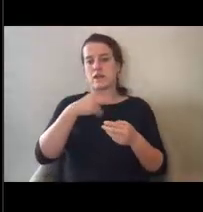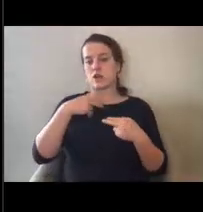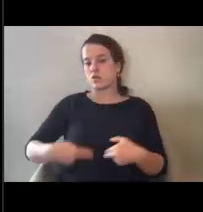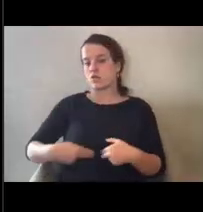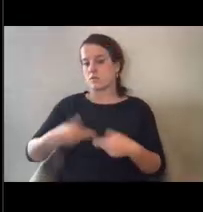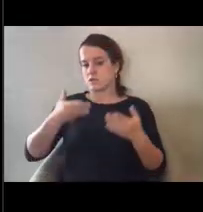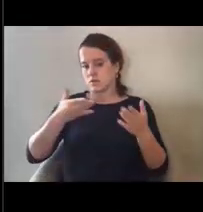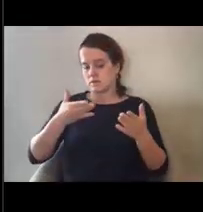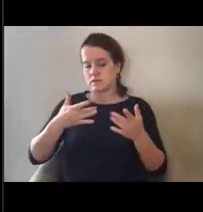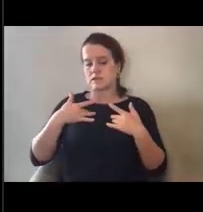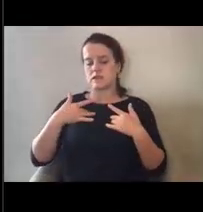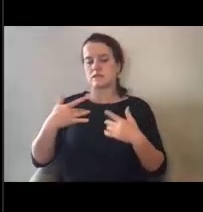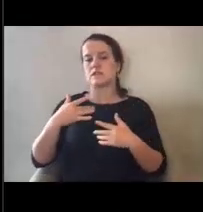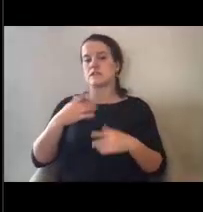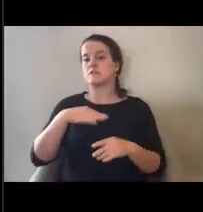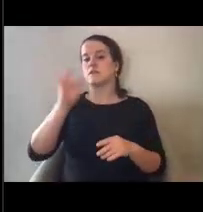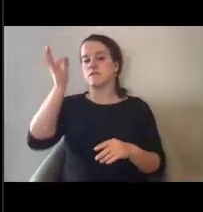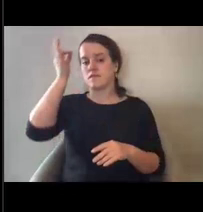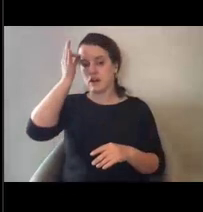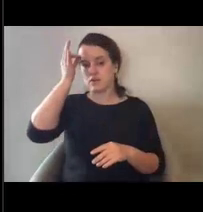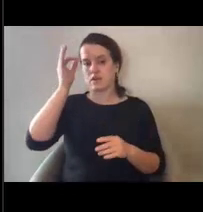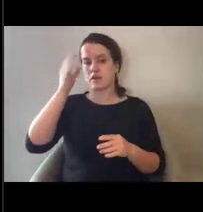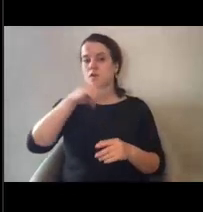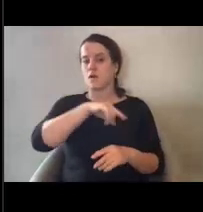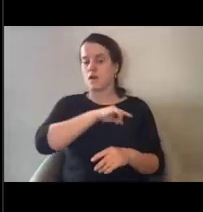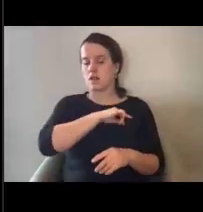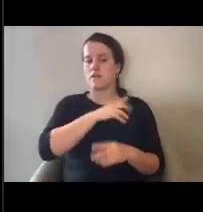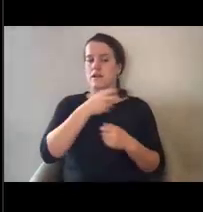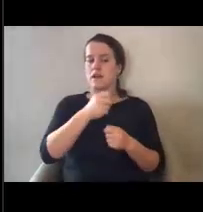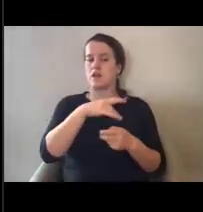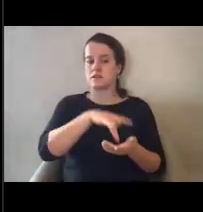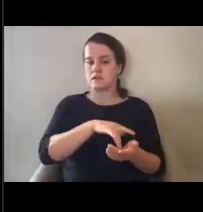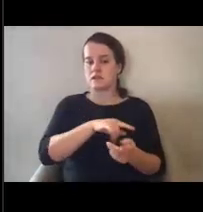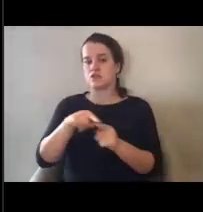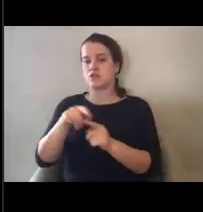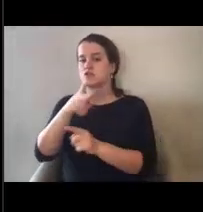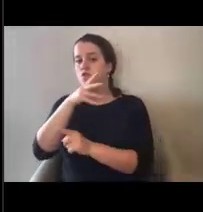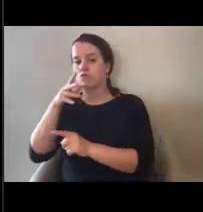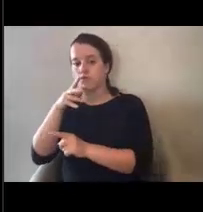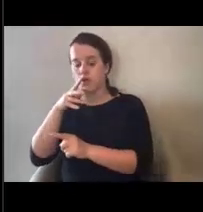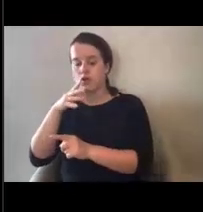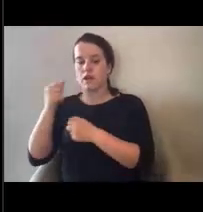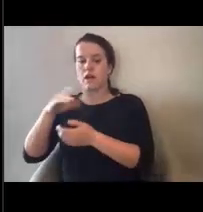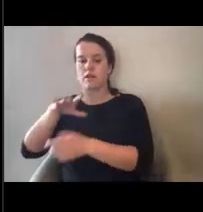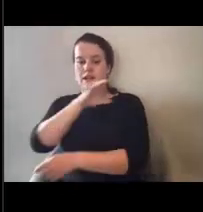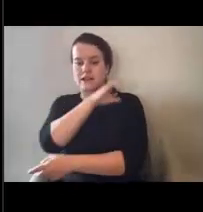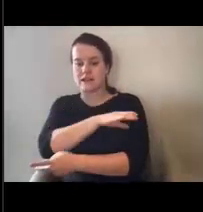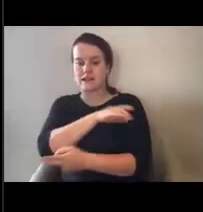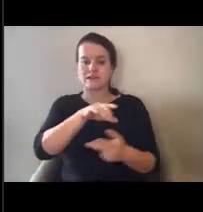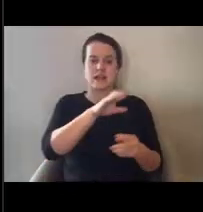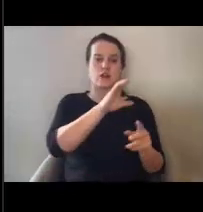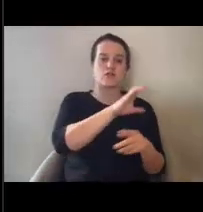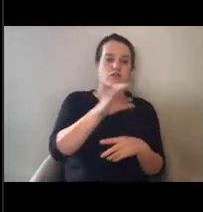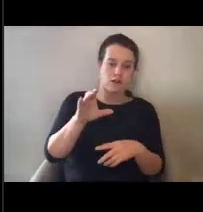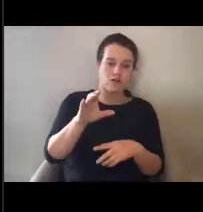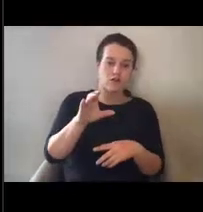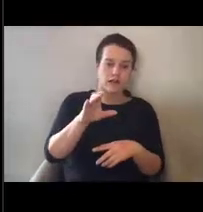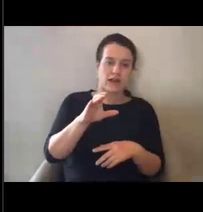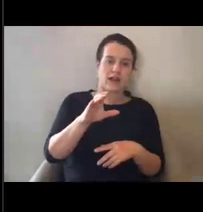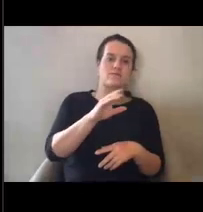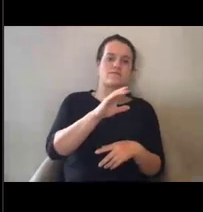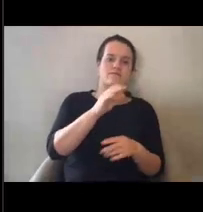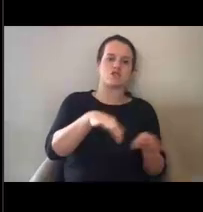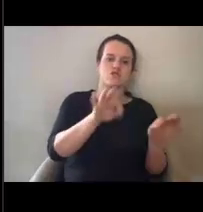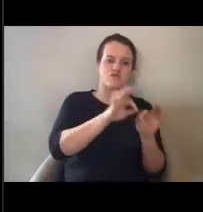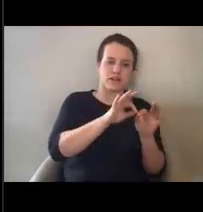includes federally qualified health centers, rural health clinics, and critical access hospitals. These are all, um, supported